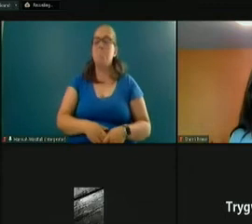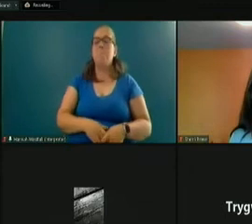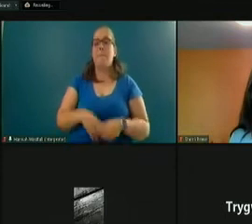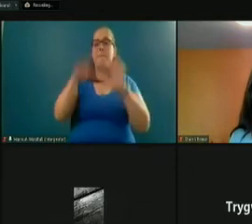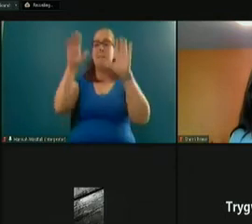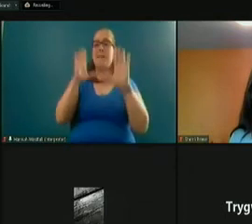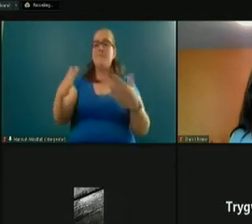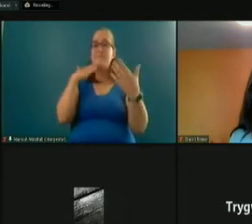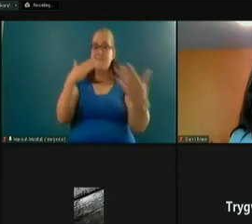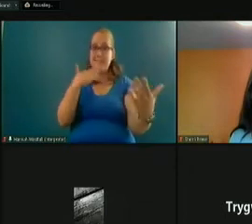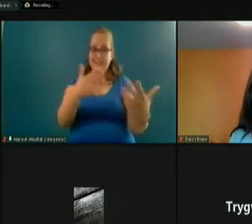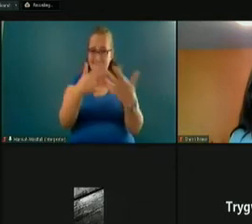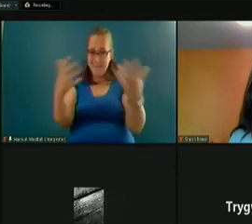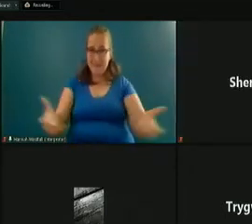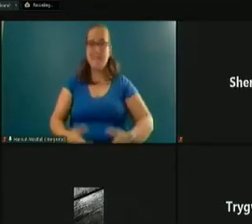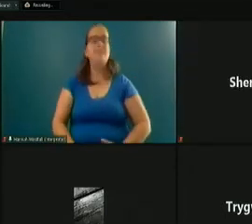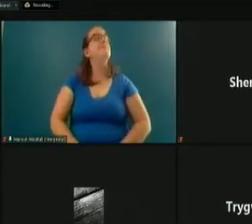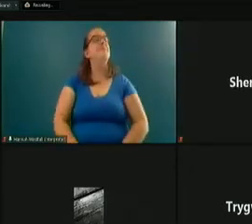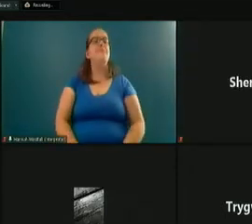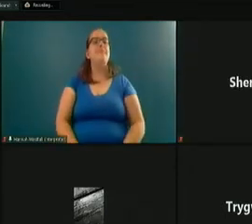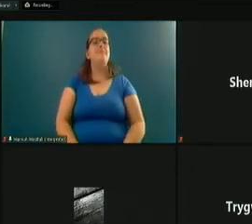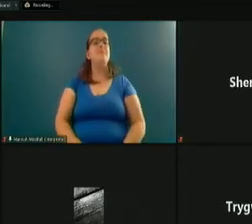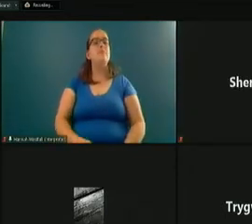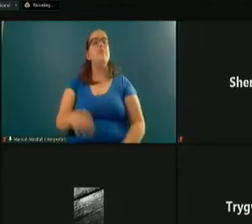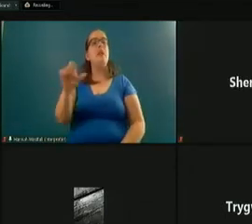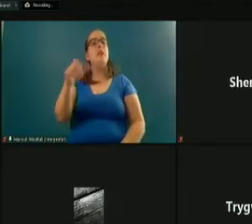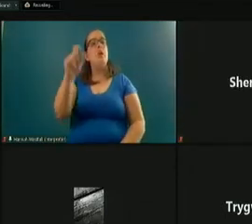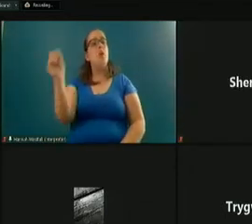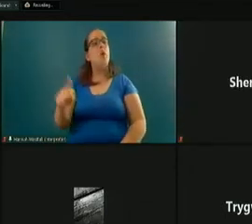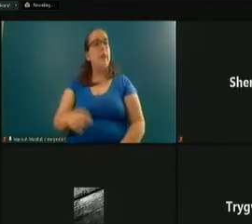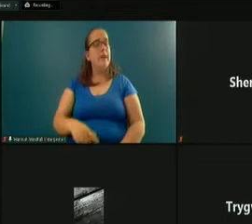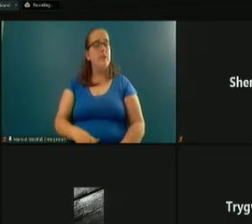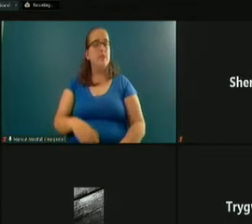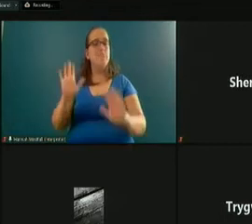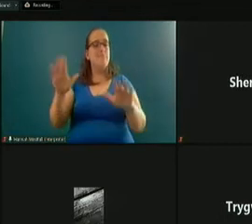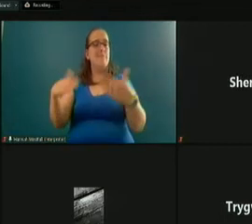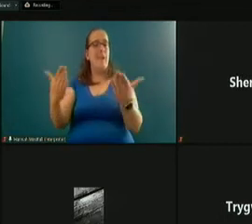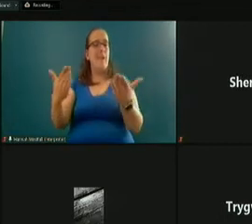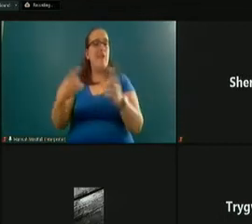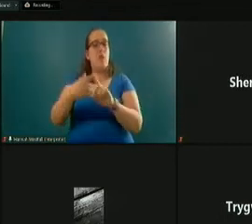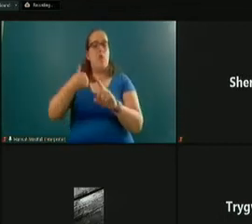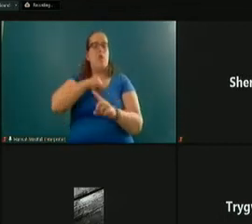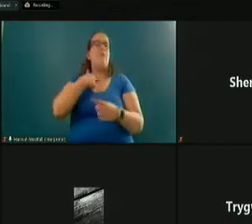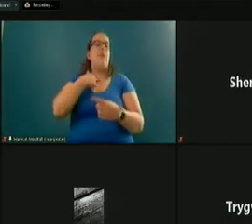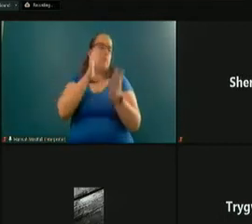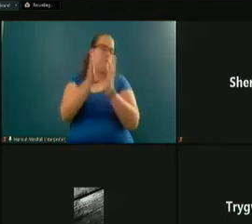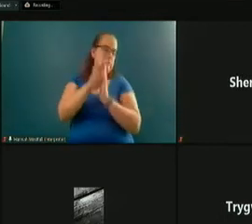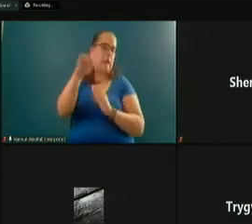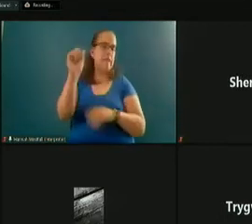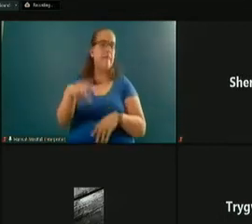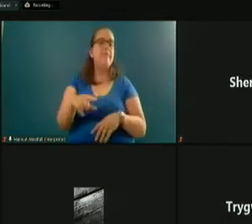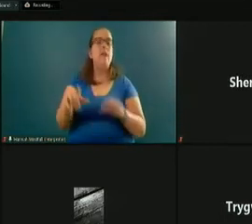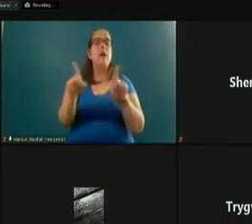Thank you very much. So another question provided to us, and I'll be asking it. As a